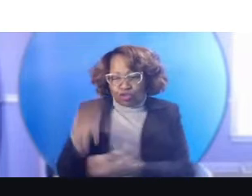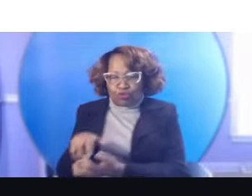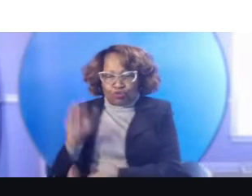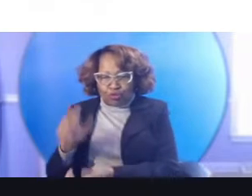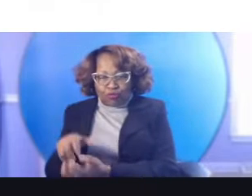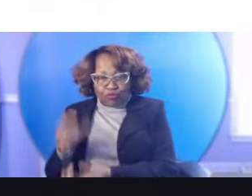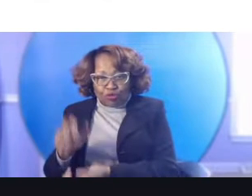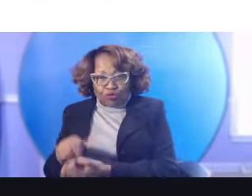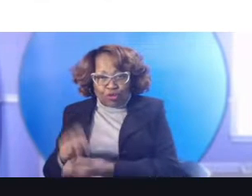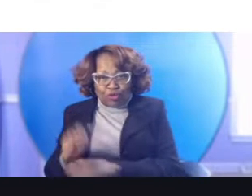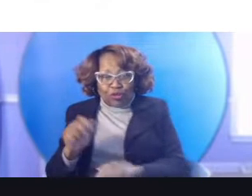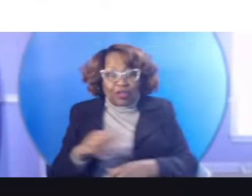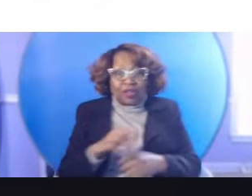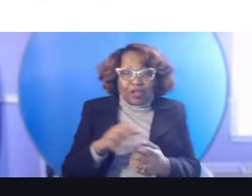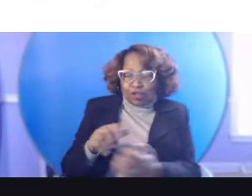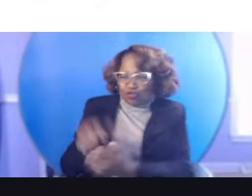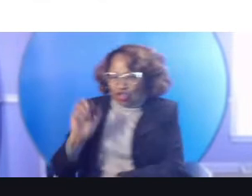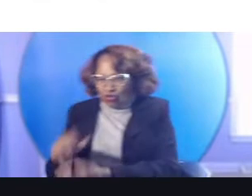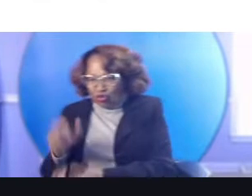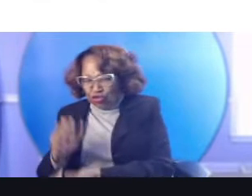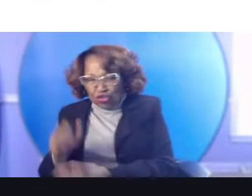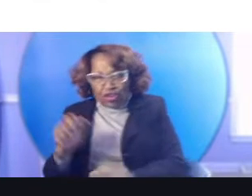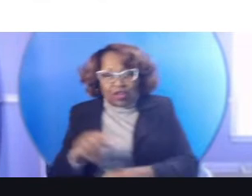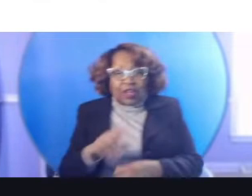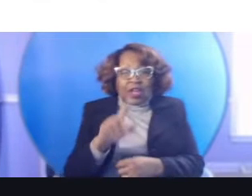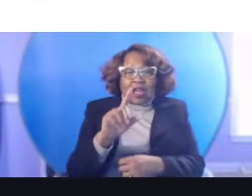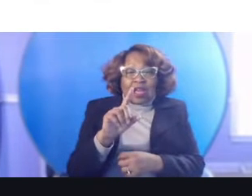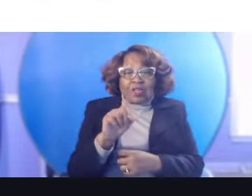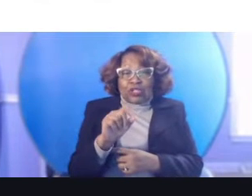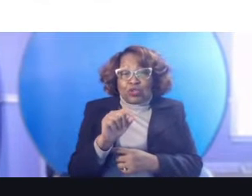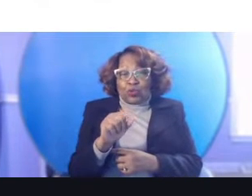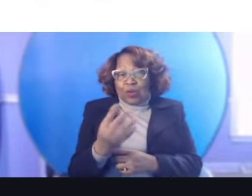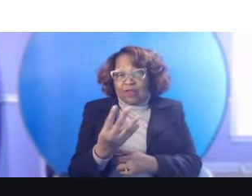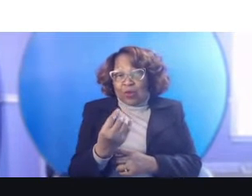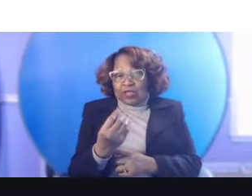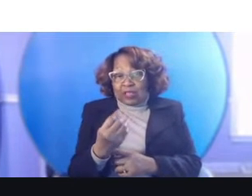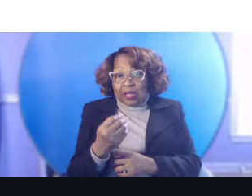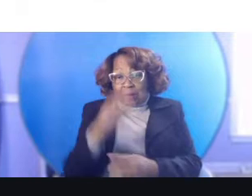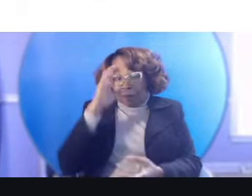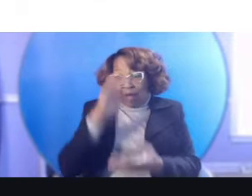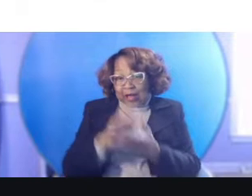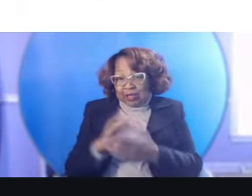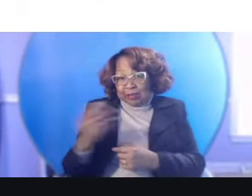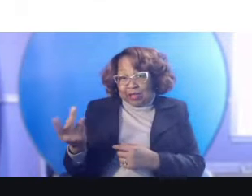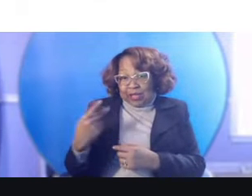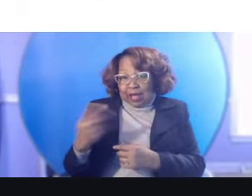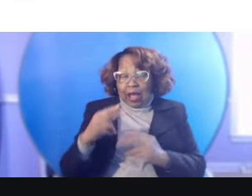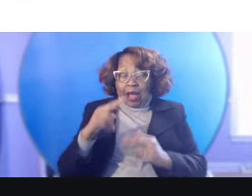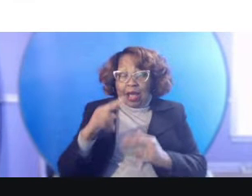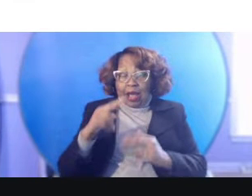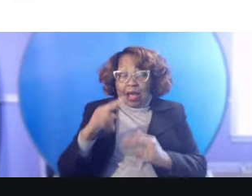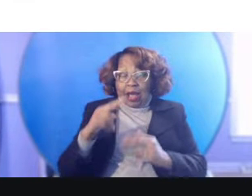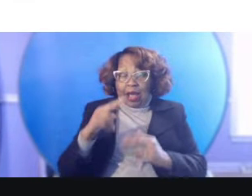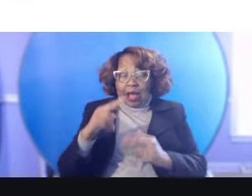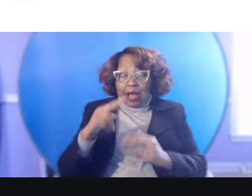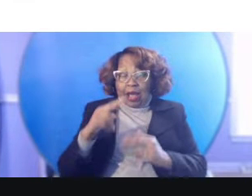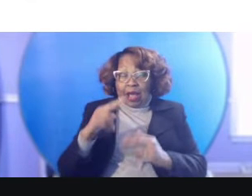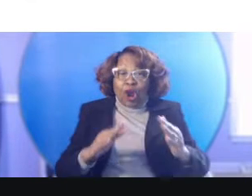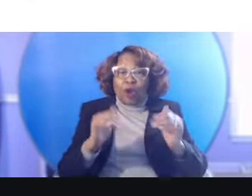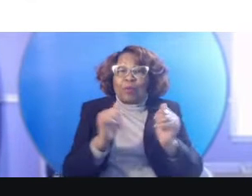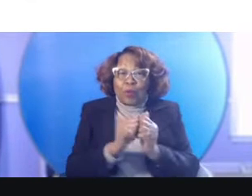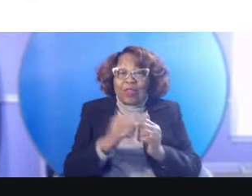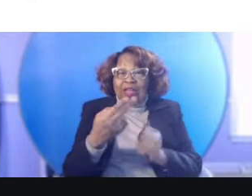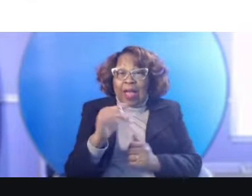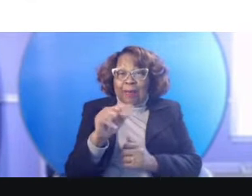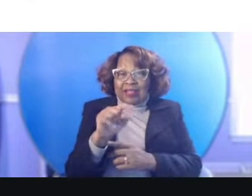And in 2014, um, my husband and I built our home with Habitat for Humanity in West